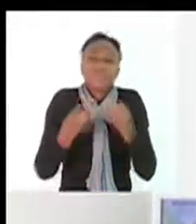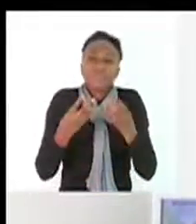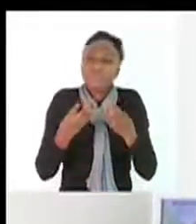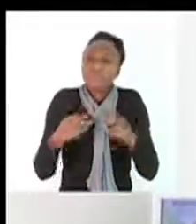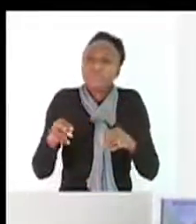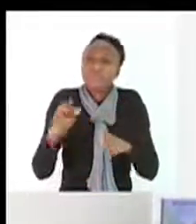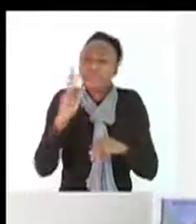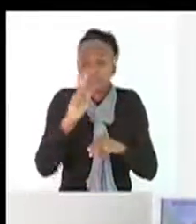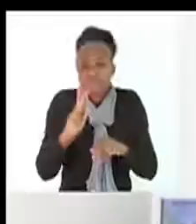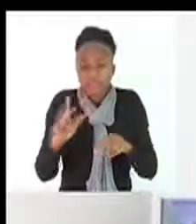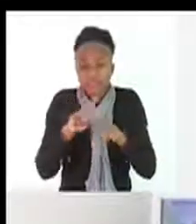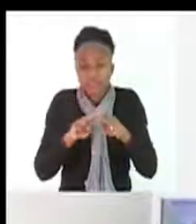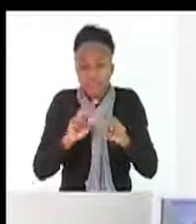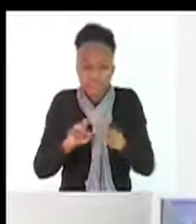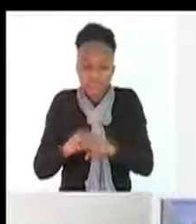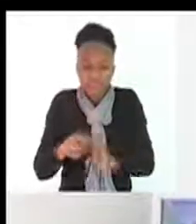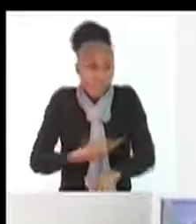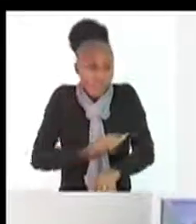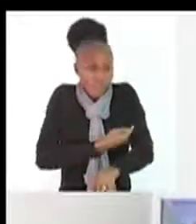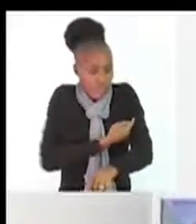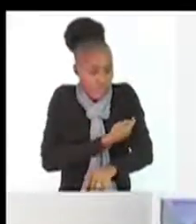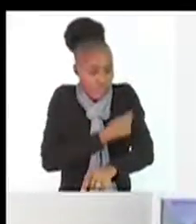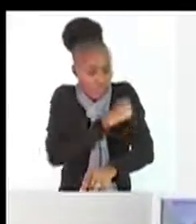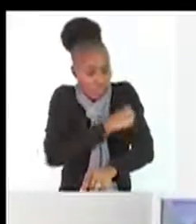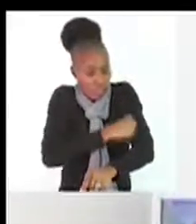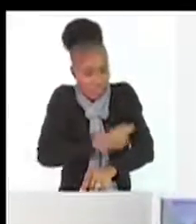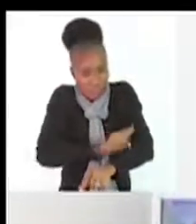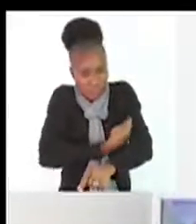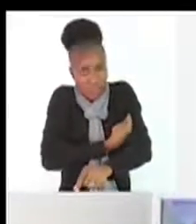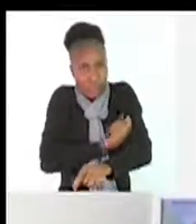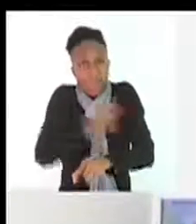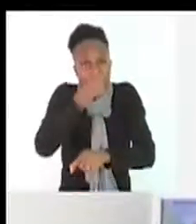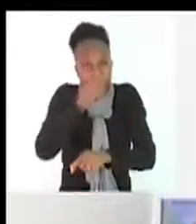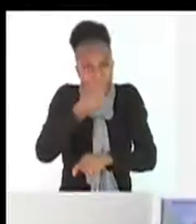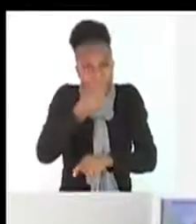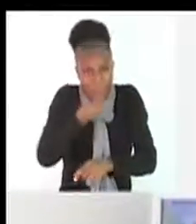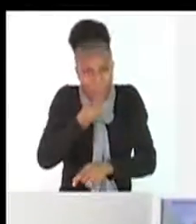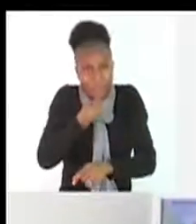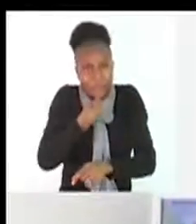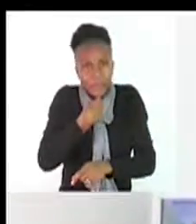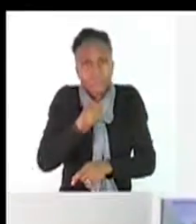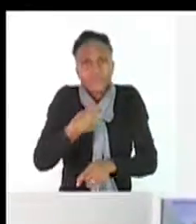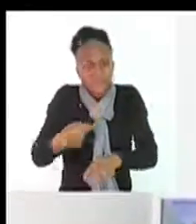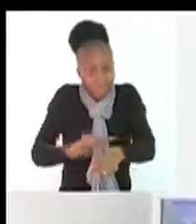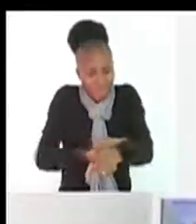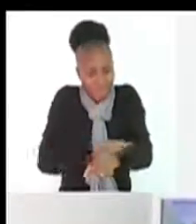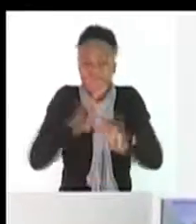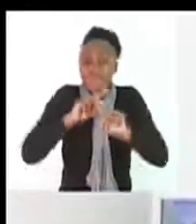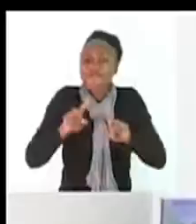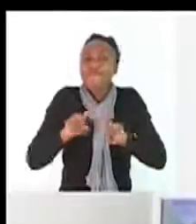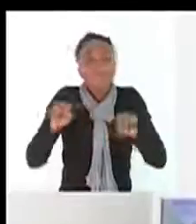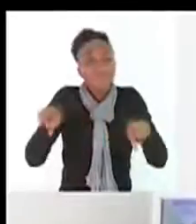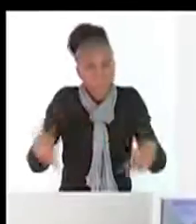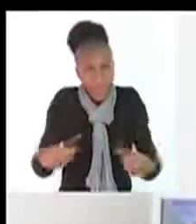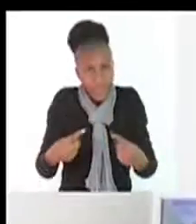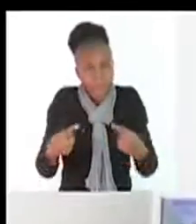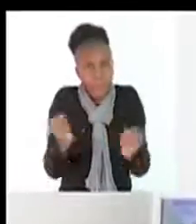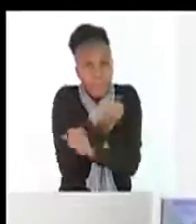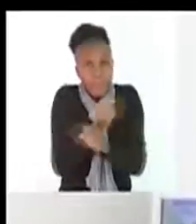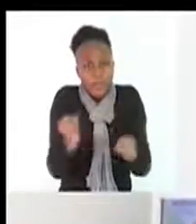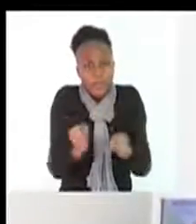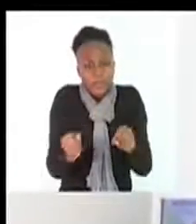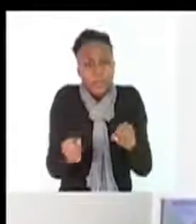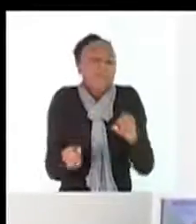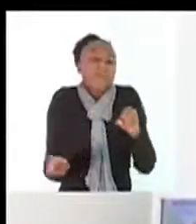loop, we have the diaphragm, we have injections and pills. They make it impossible for the ovaries to release egg cells.